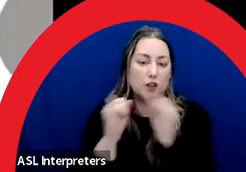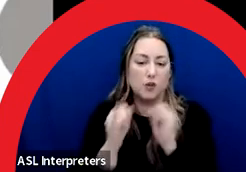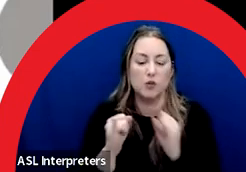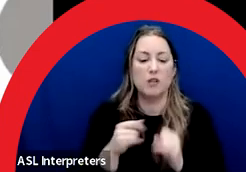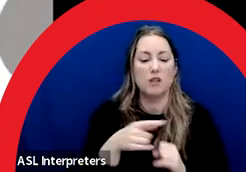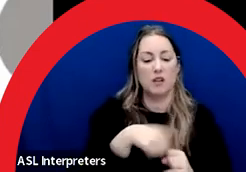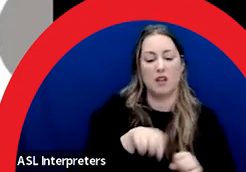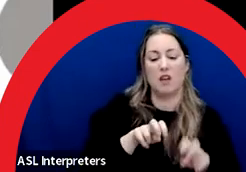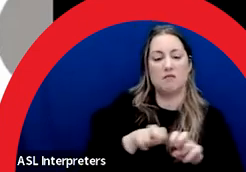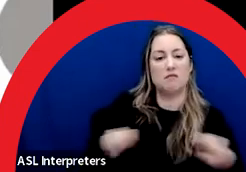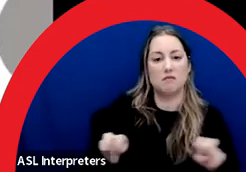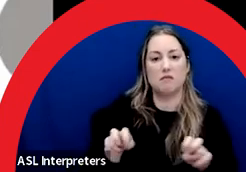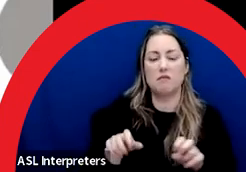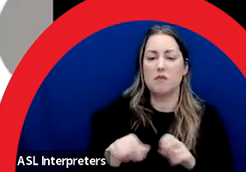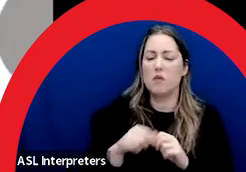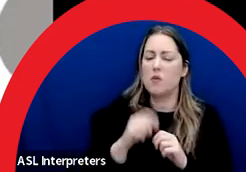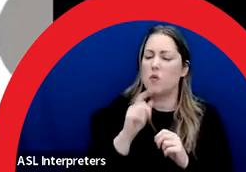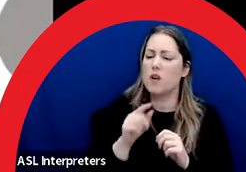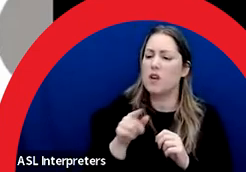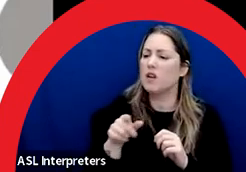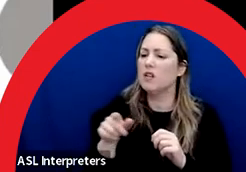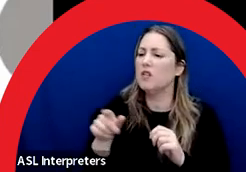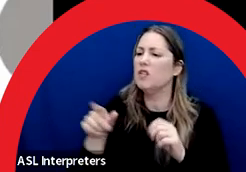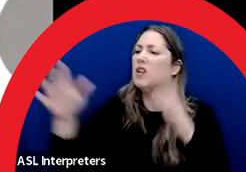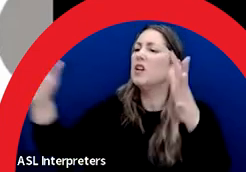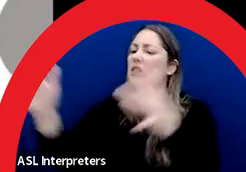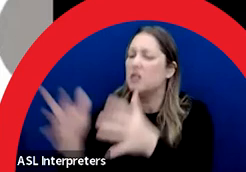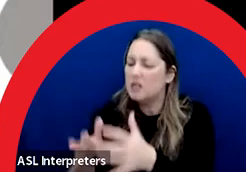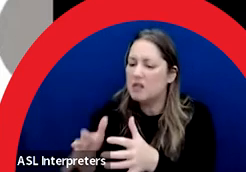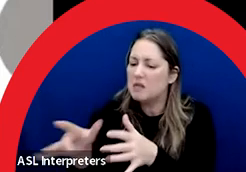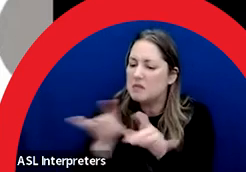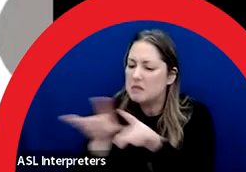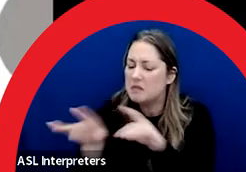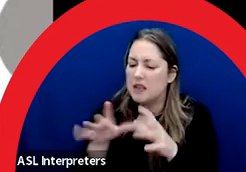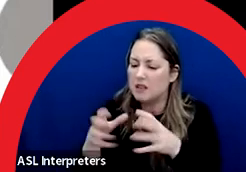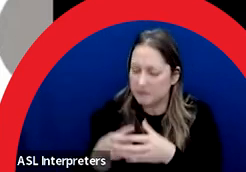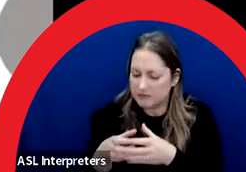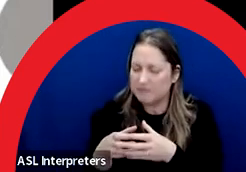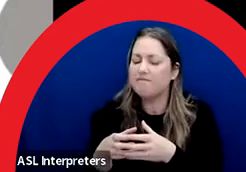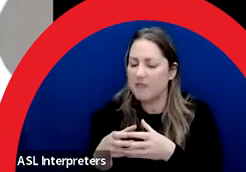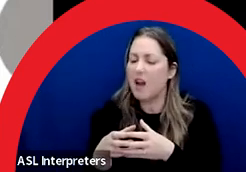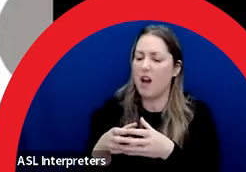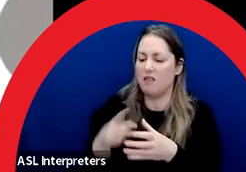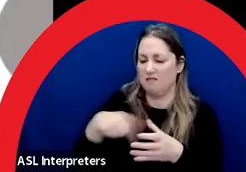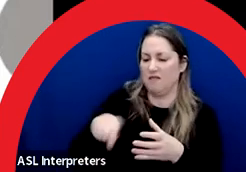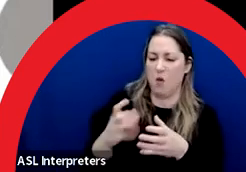understand which shortlisted artists score the highest according to the evaluation criteria.